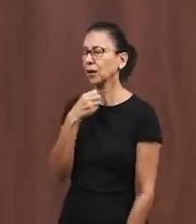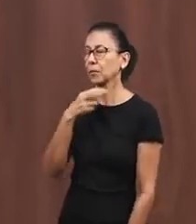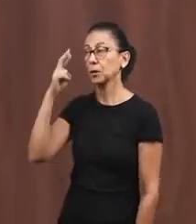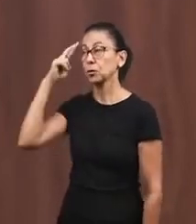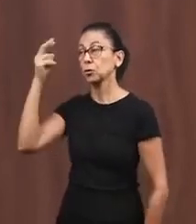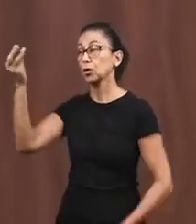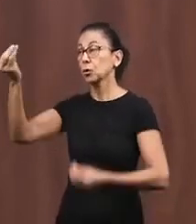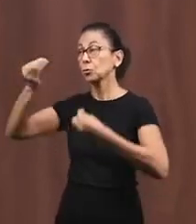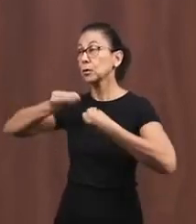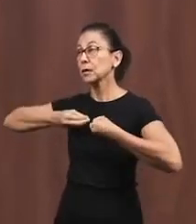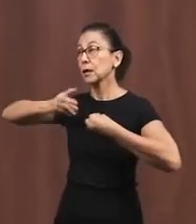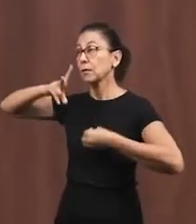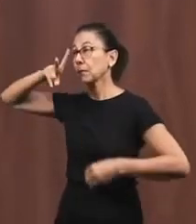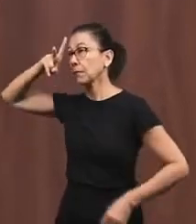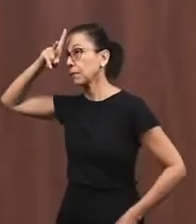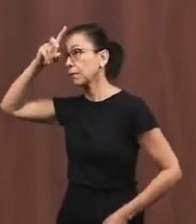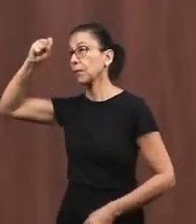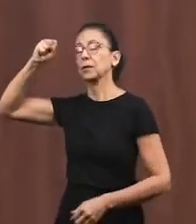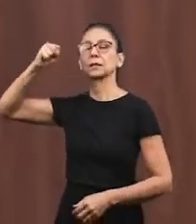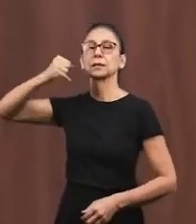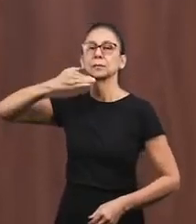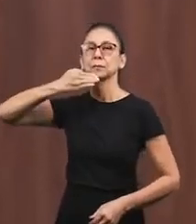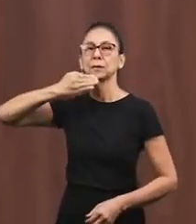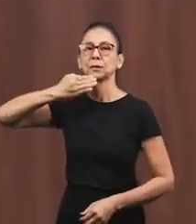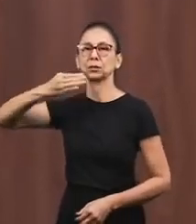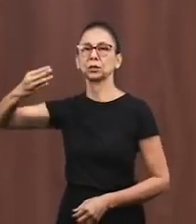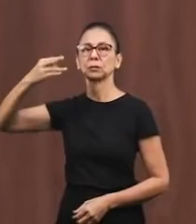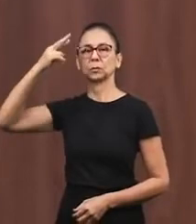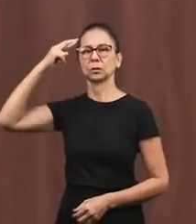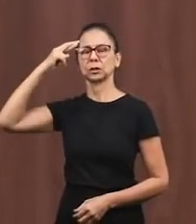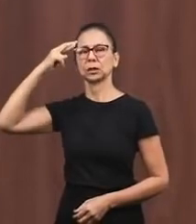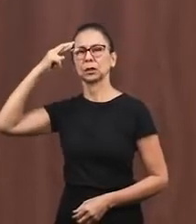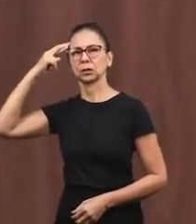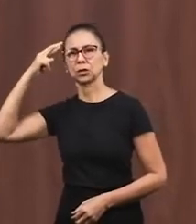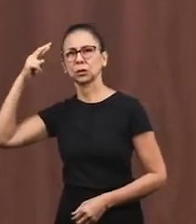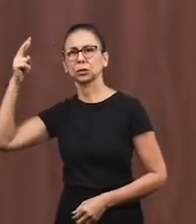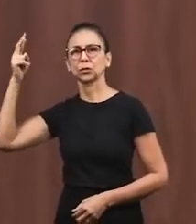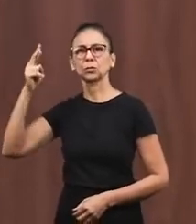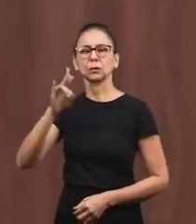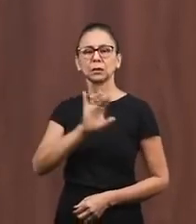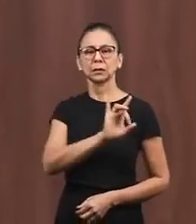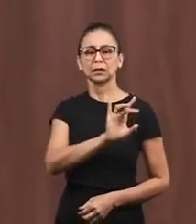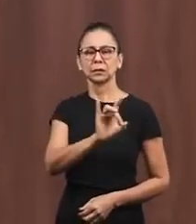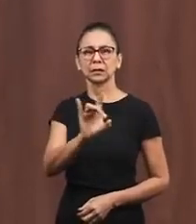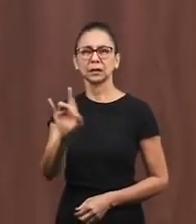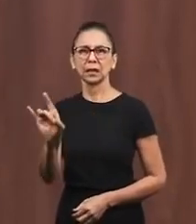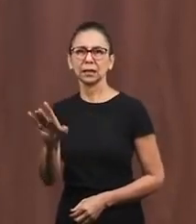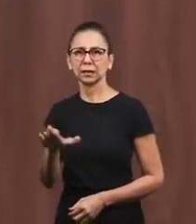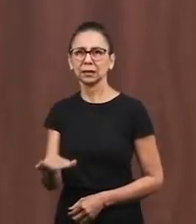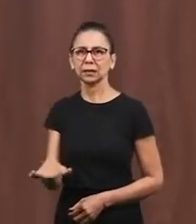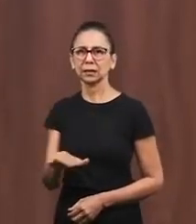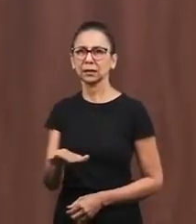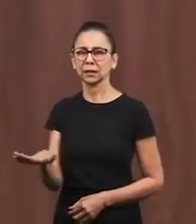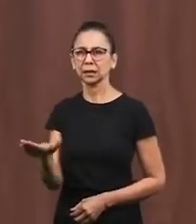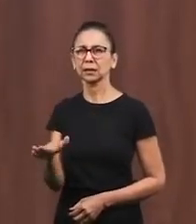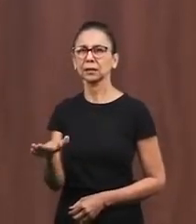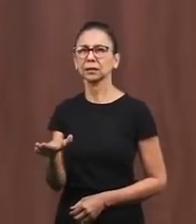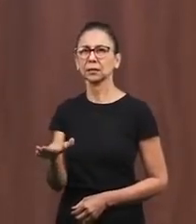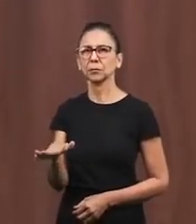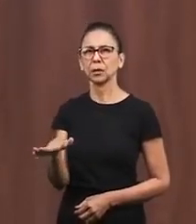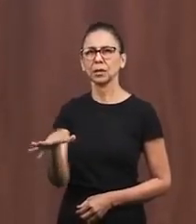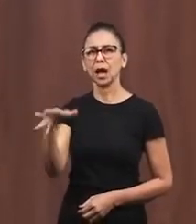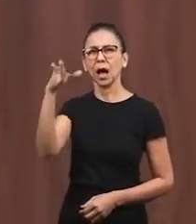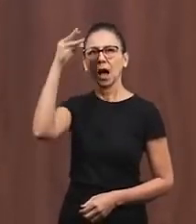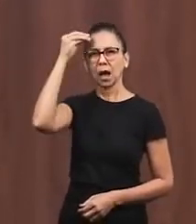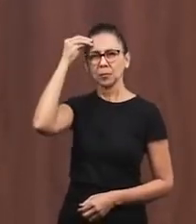weak but we find our strength in you so keep Lord this word in the